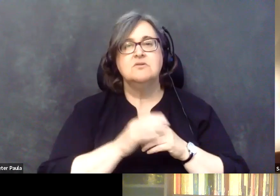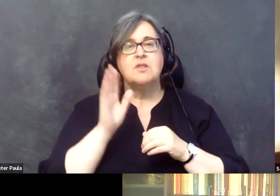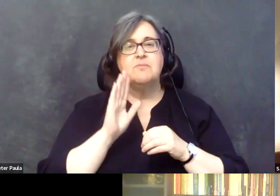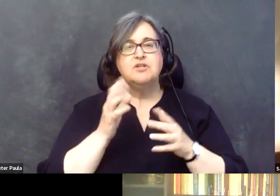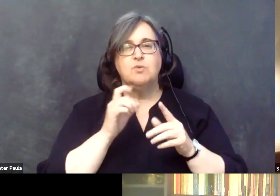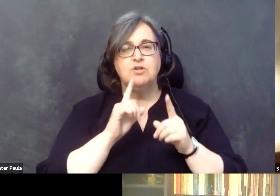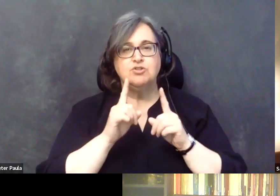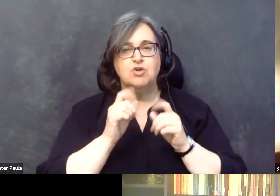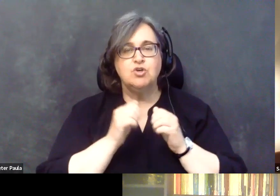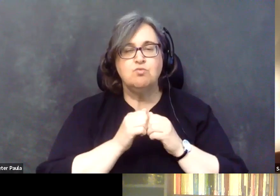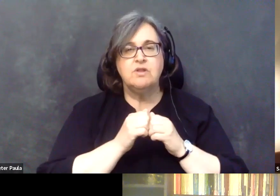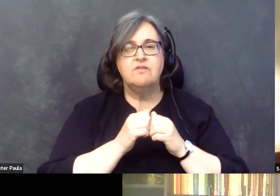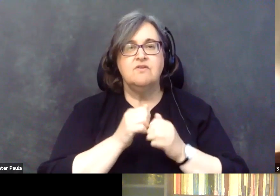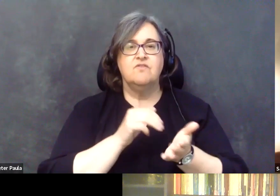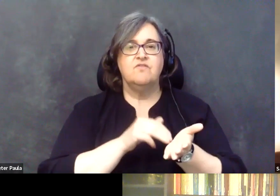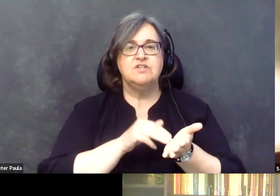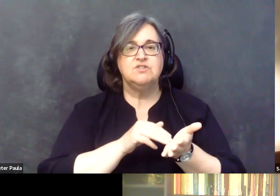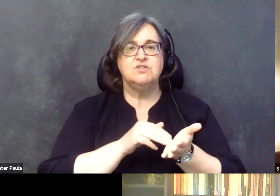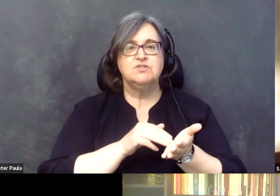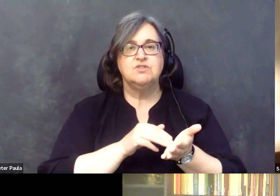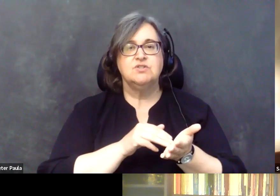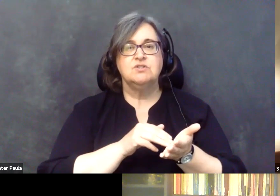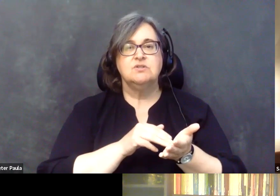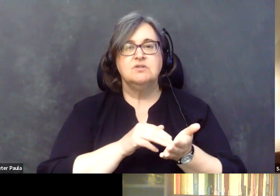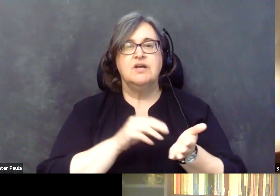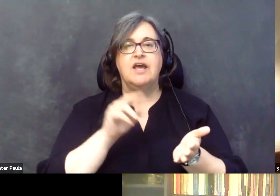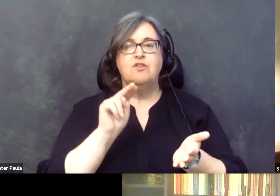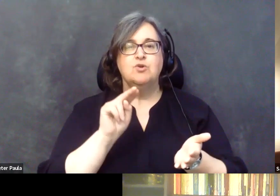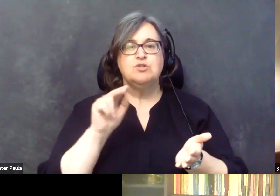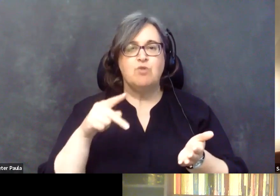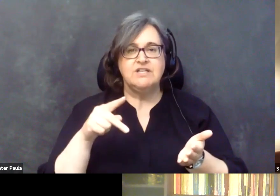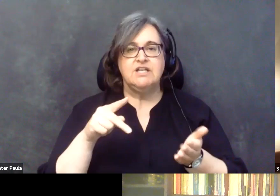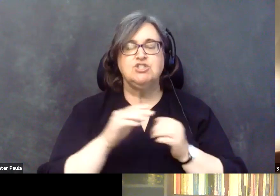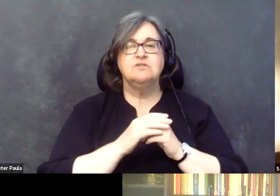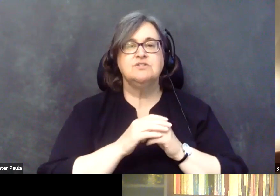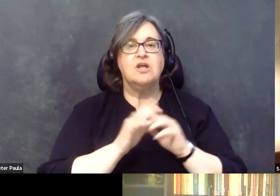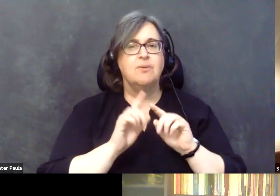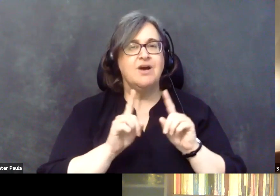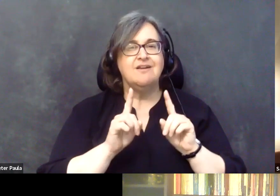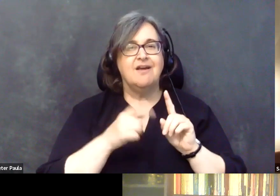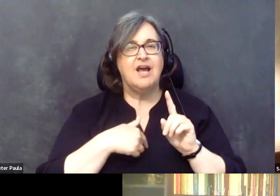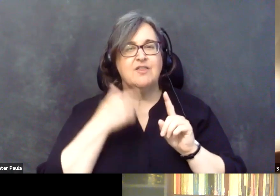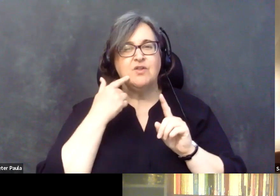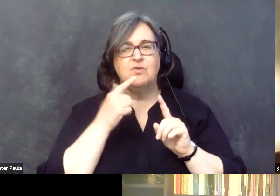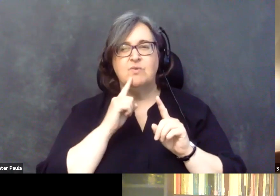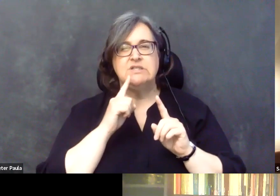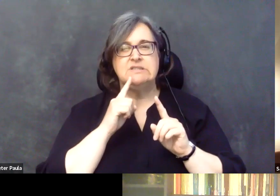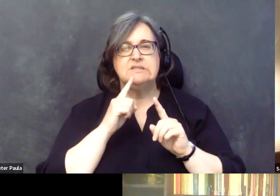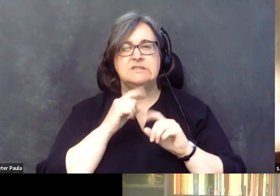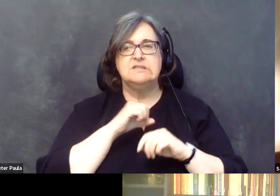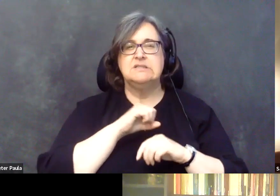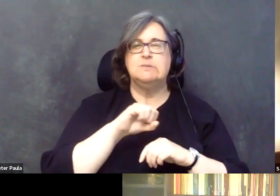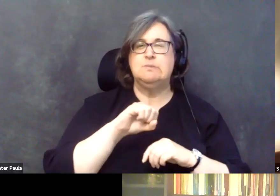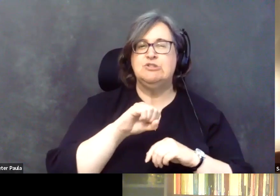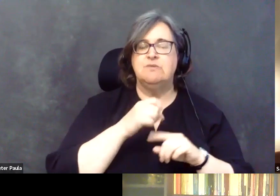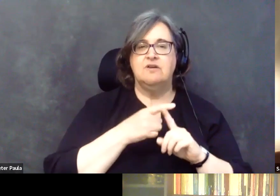or the nurse, the nurse practitioners and stuff. But I think there was a pushback even from the doctor's